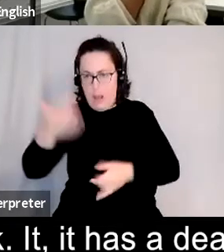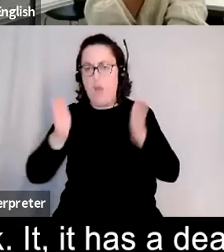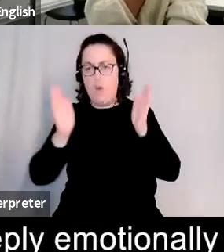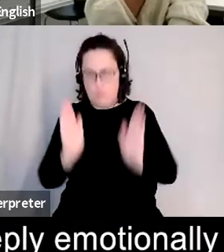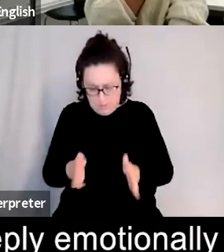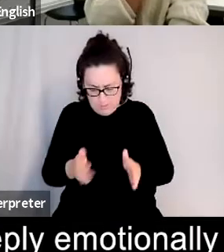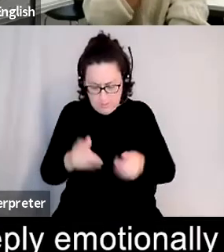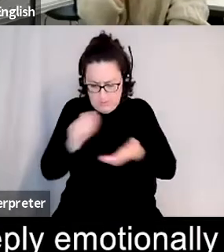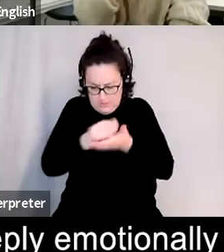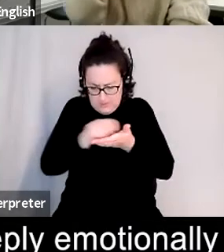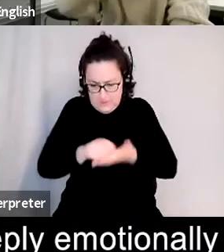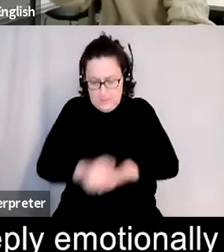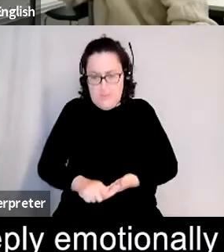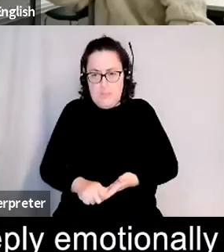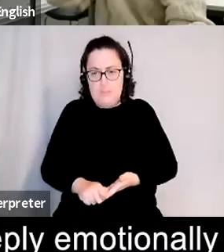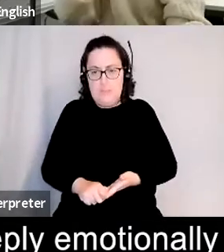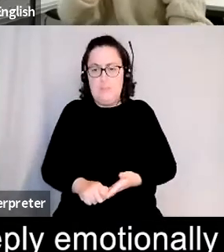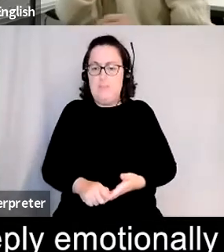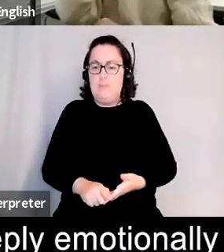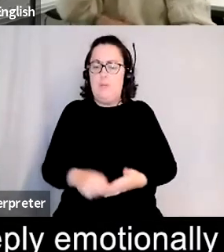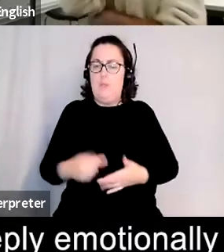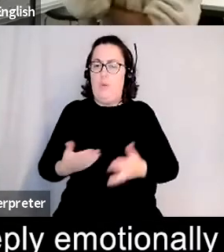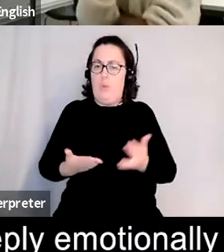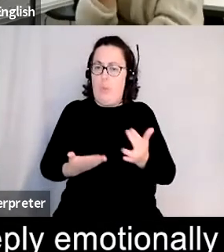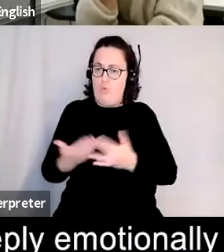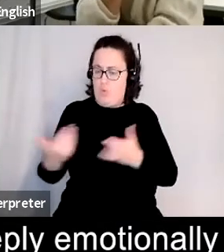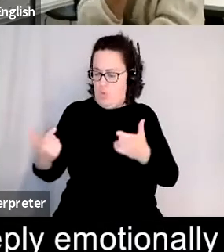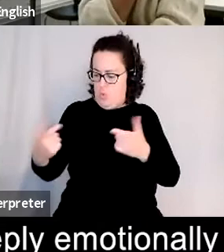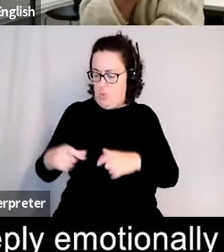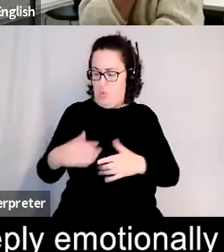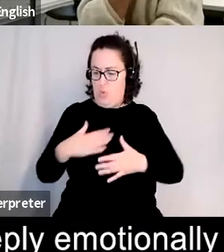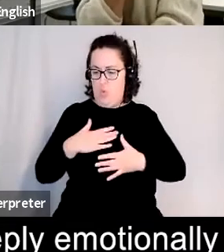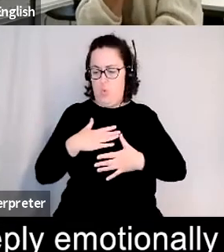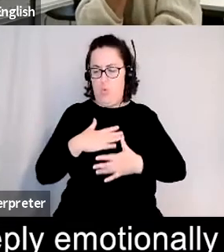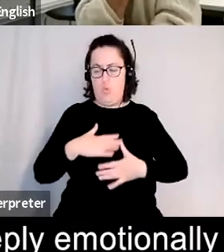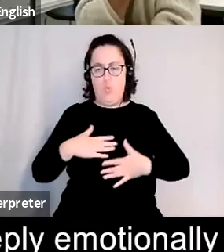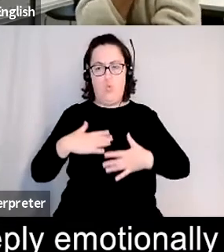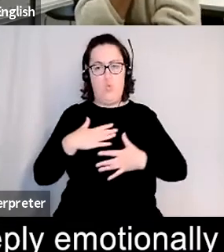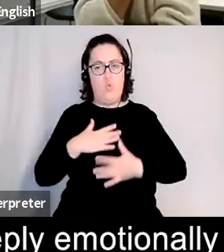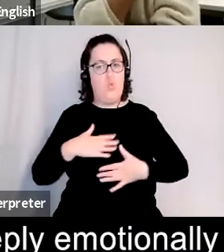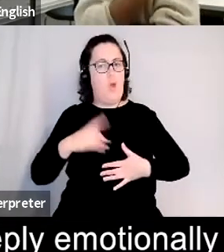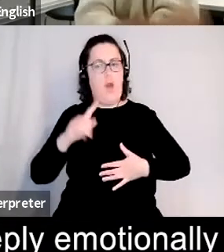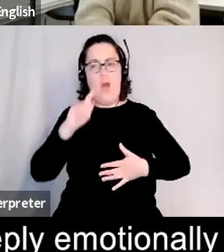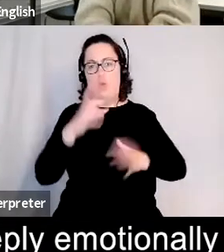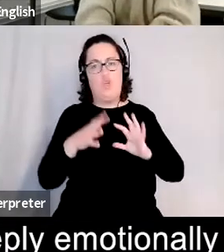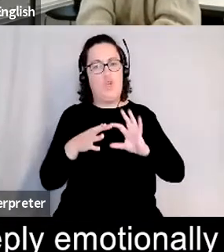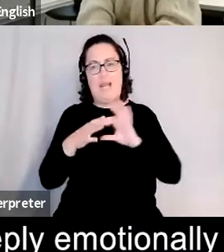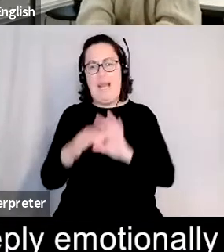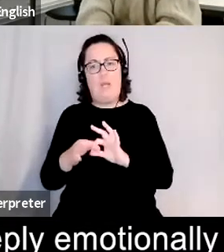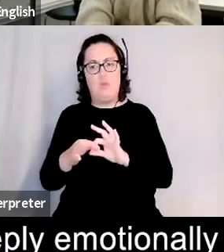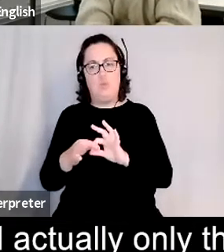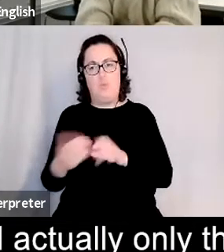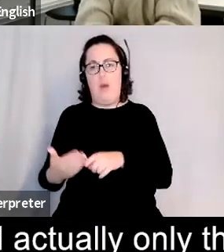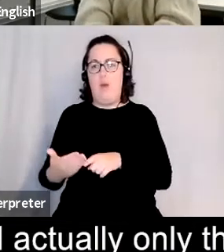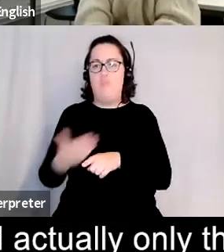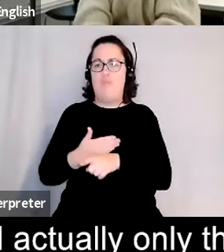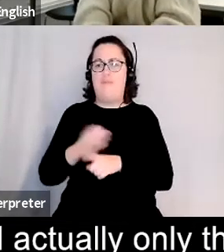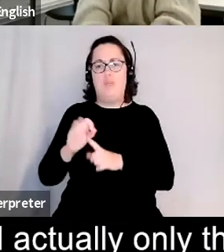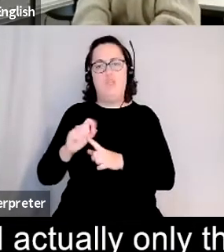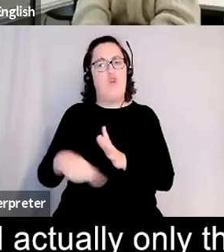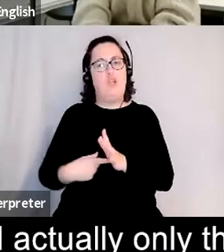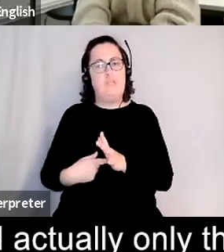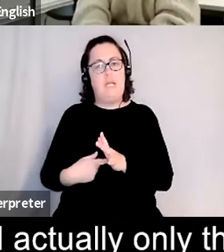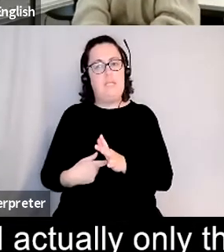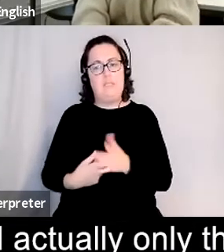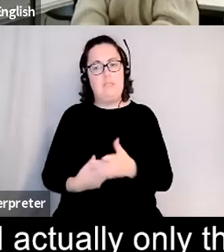i was very deeply emotionally involved with i couldn't connect to anymore for several months and actually